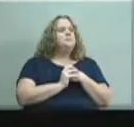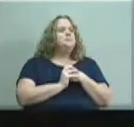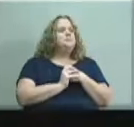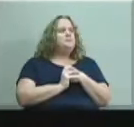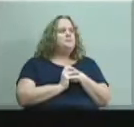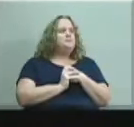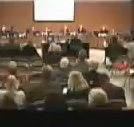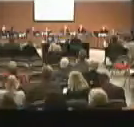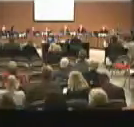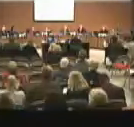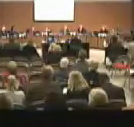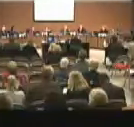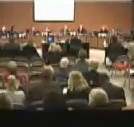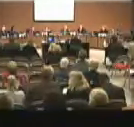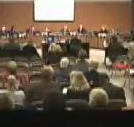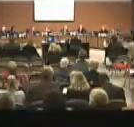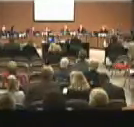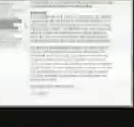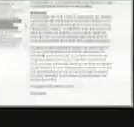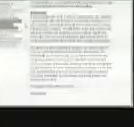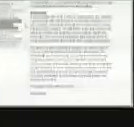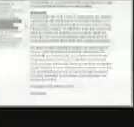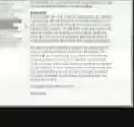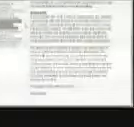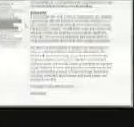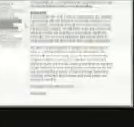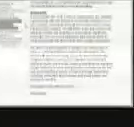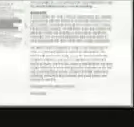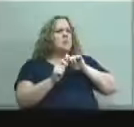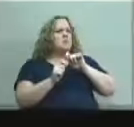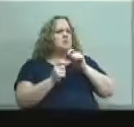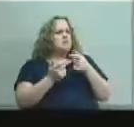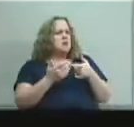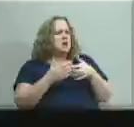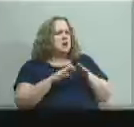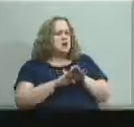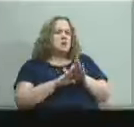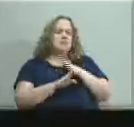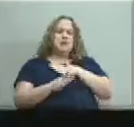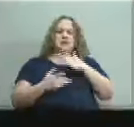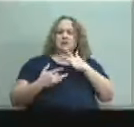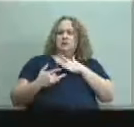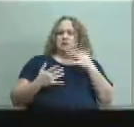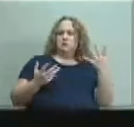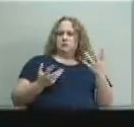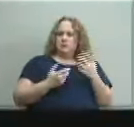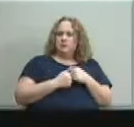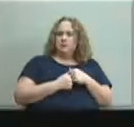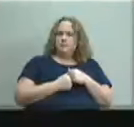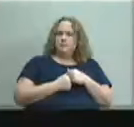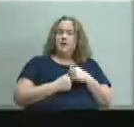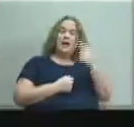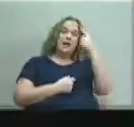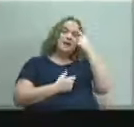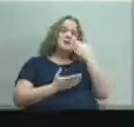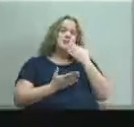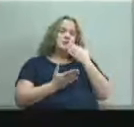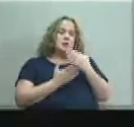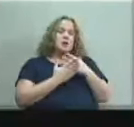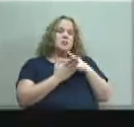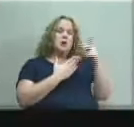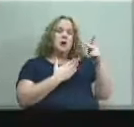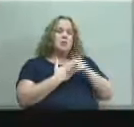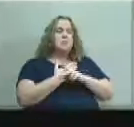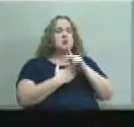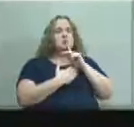okay so to wrap up um so my question right concern actually is that i think this is a great program i'm